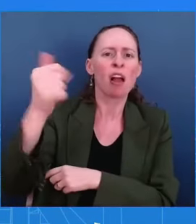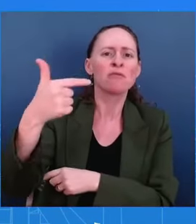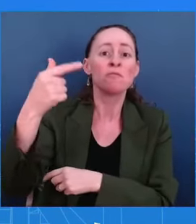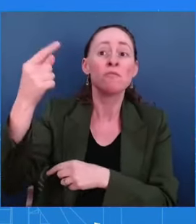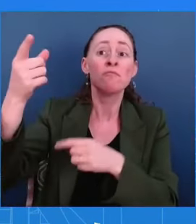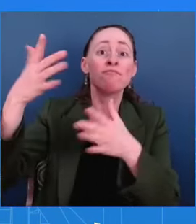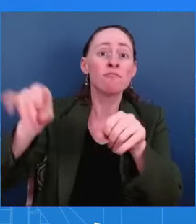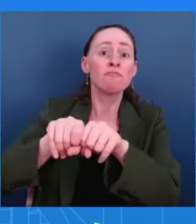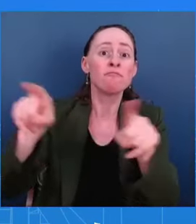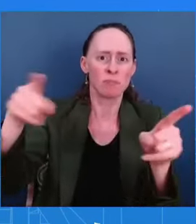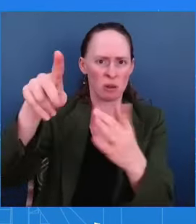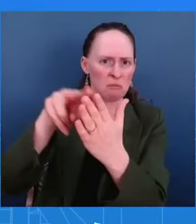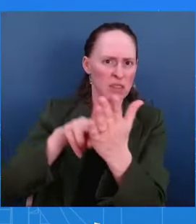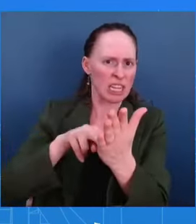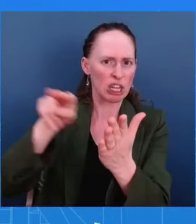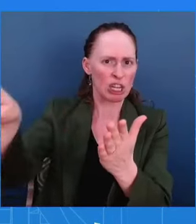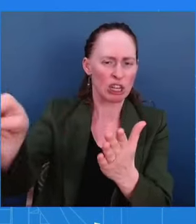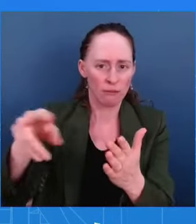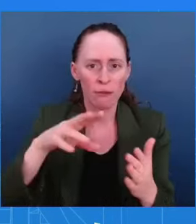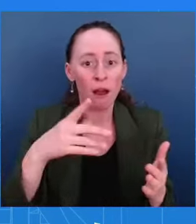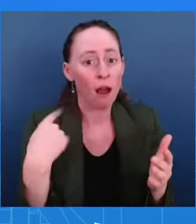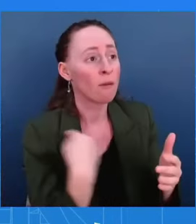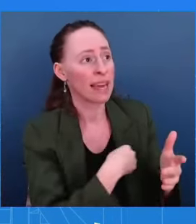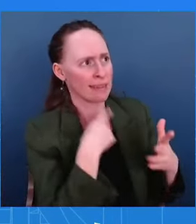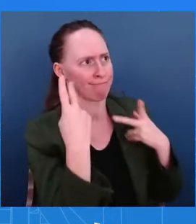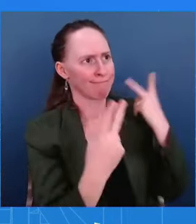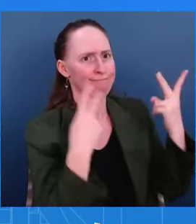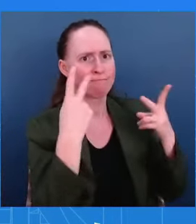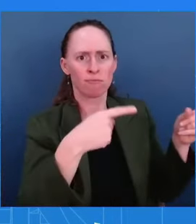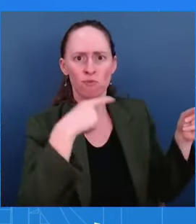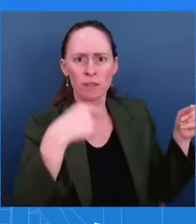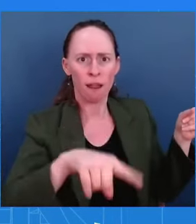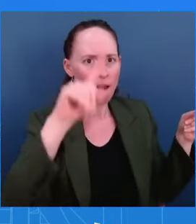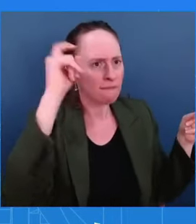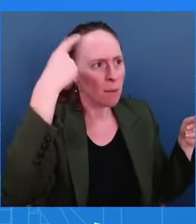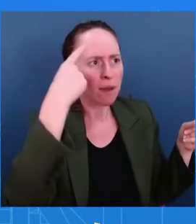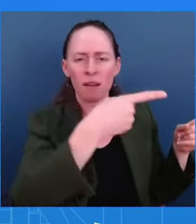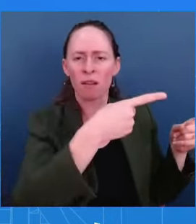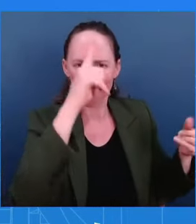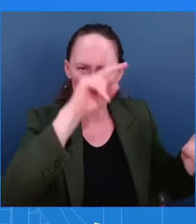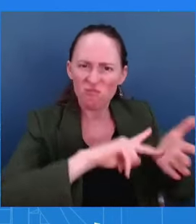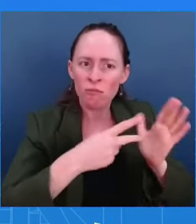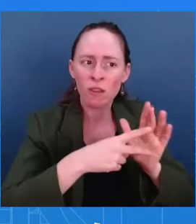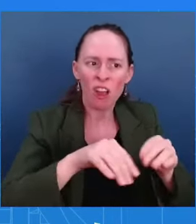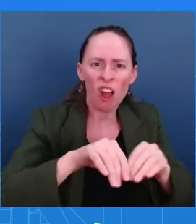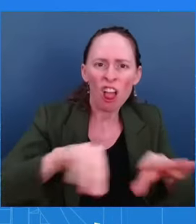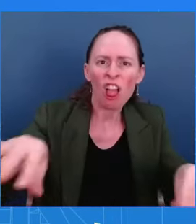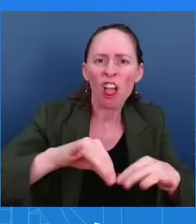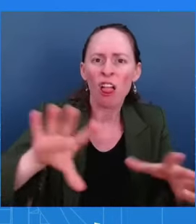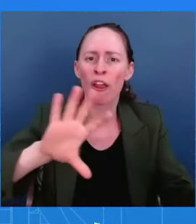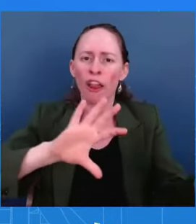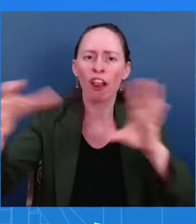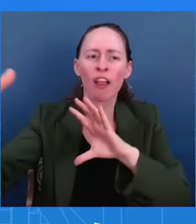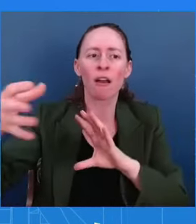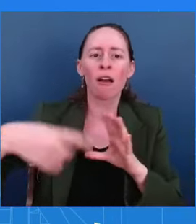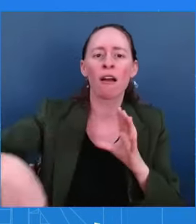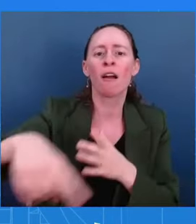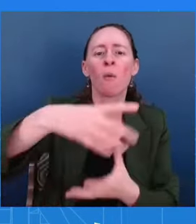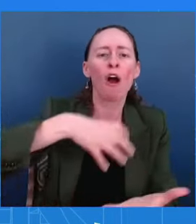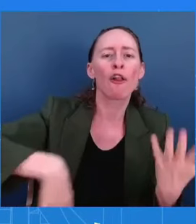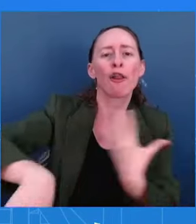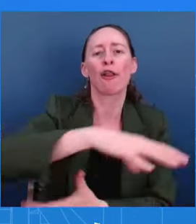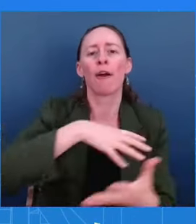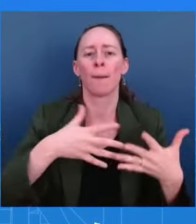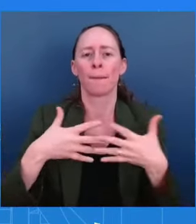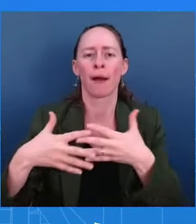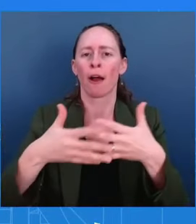sowing disinformation and discord. It's not for some sort of queasiness about talking about their intentions. I'm just laying